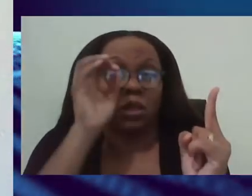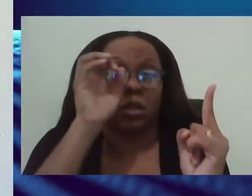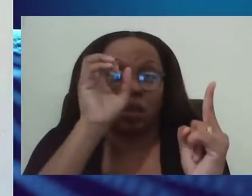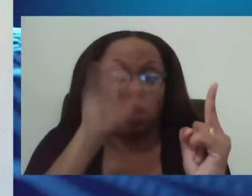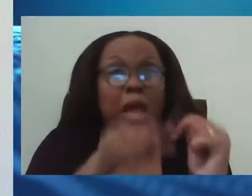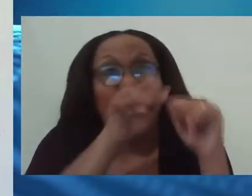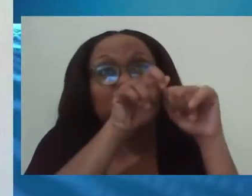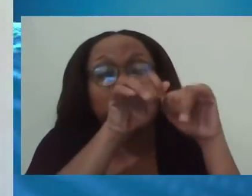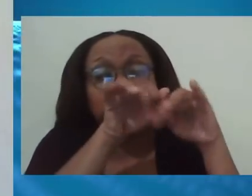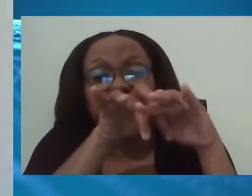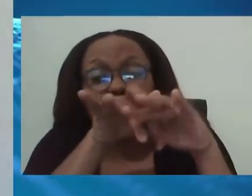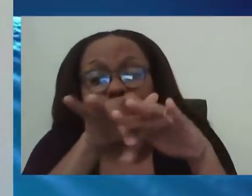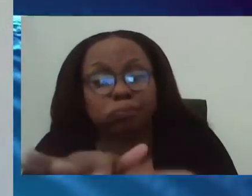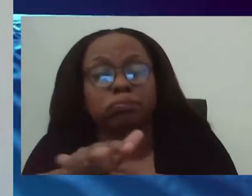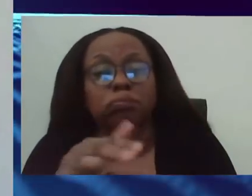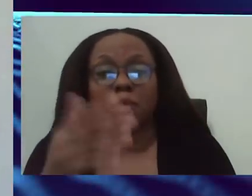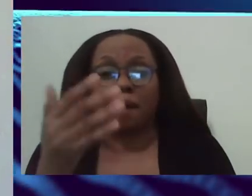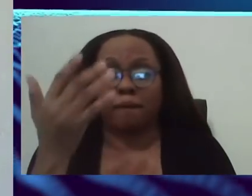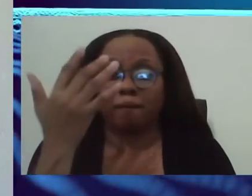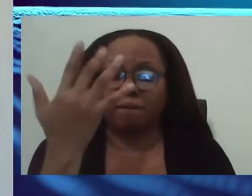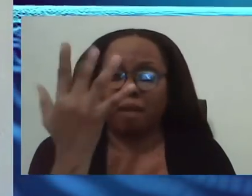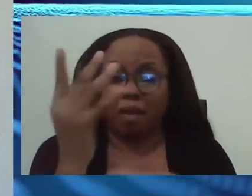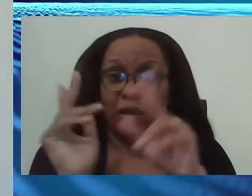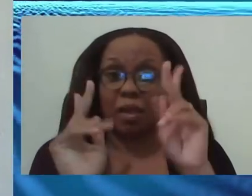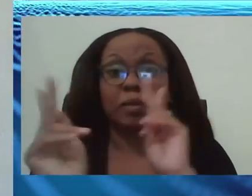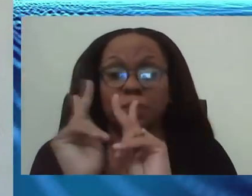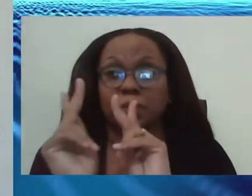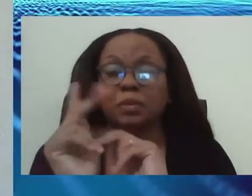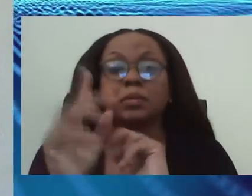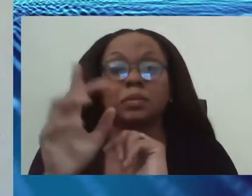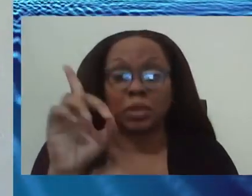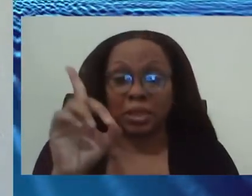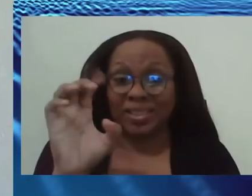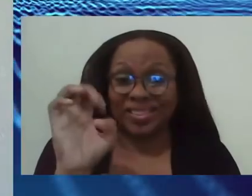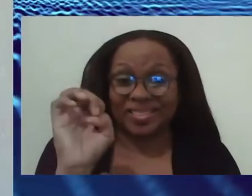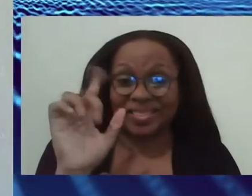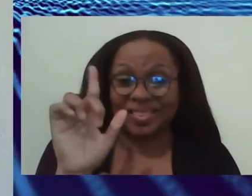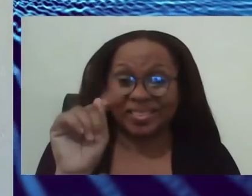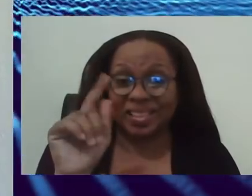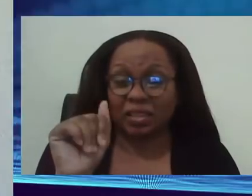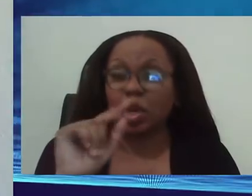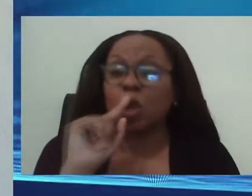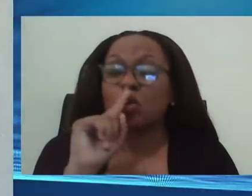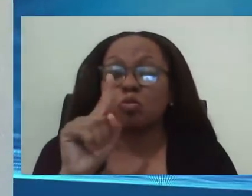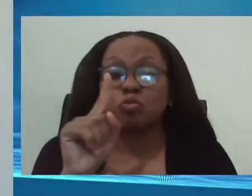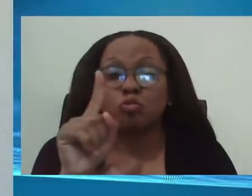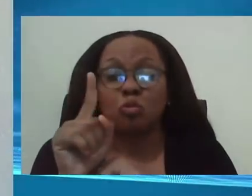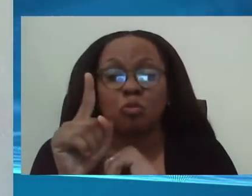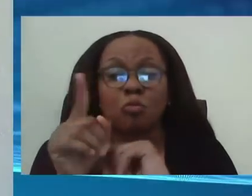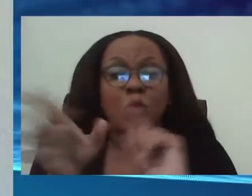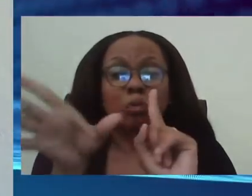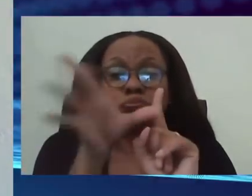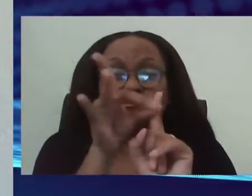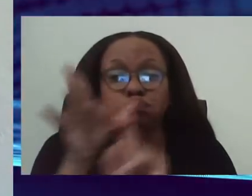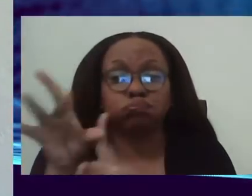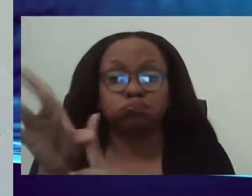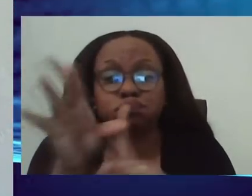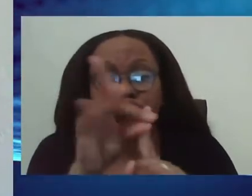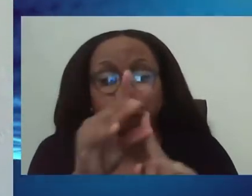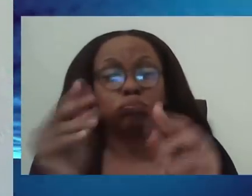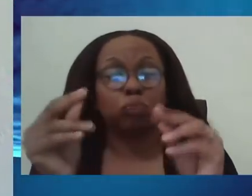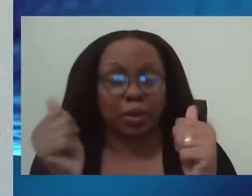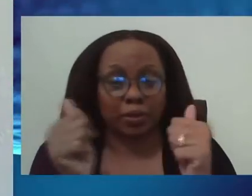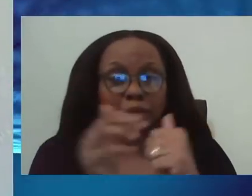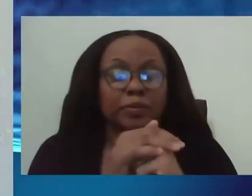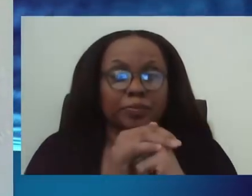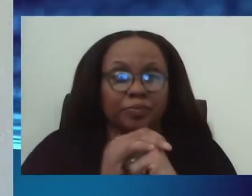cases, because that's, because that's the transmissibility of Delta. For every one case, you get more cases. So the modeling